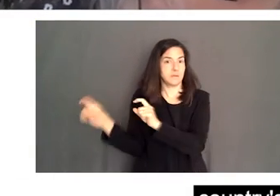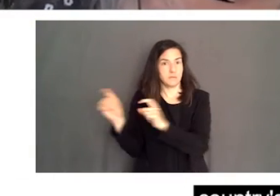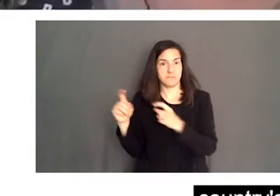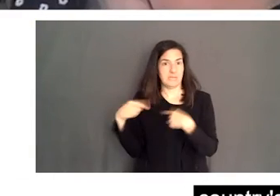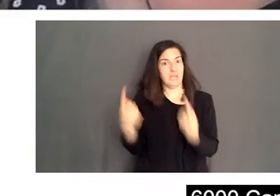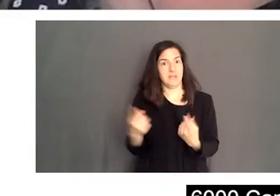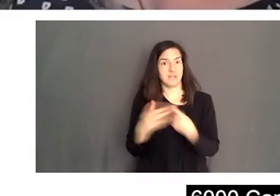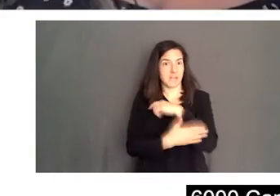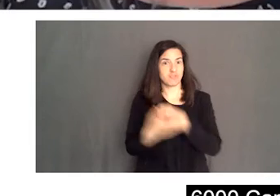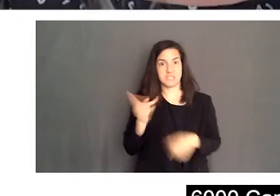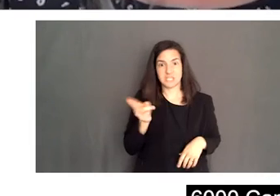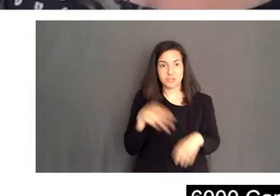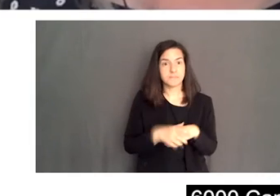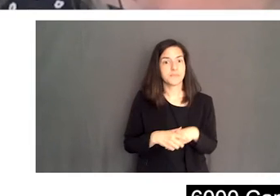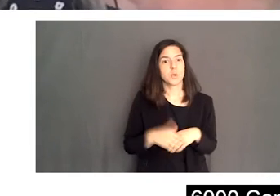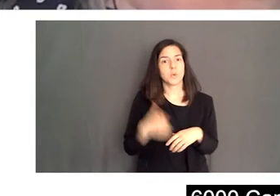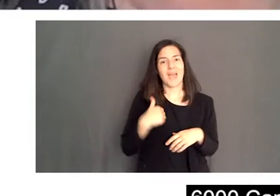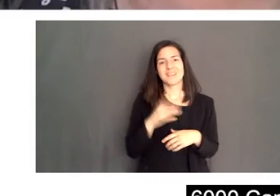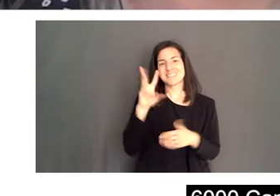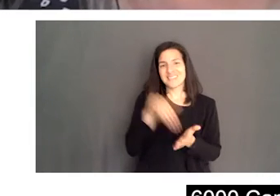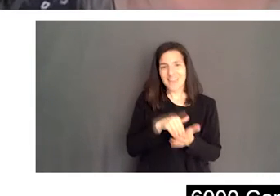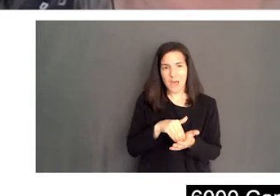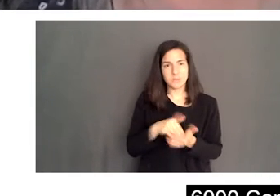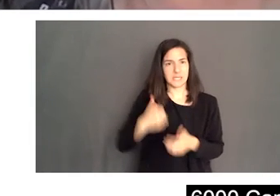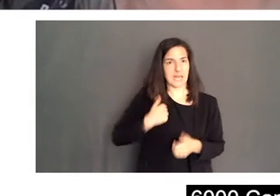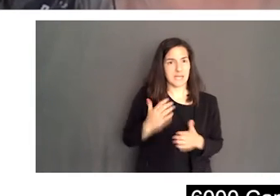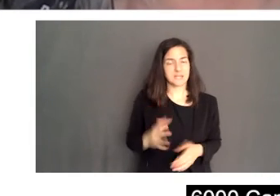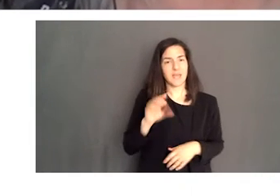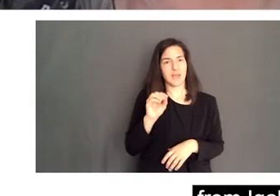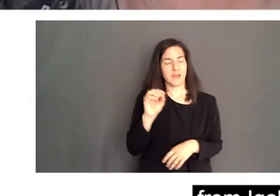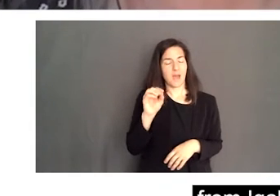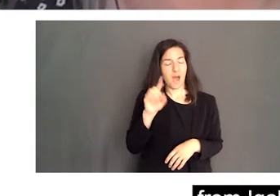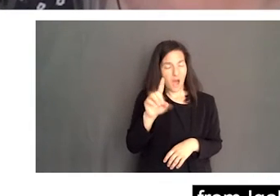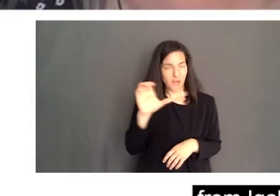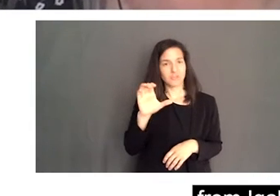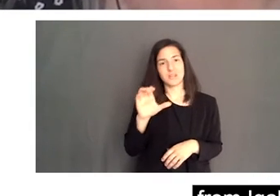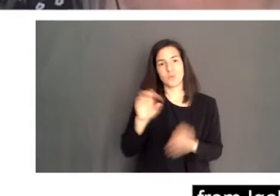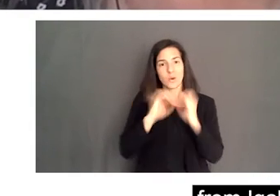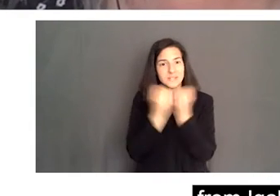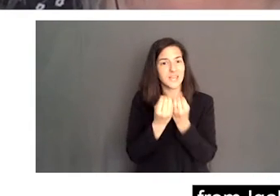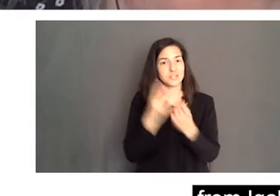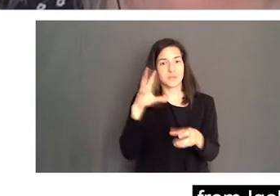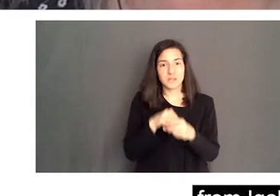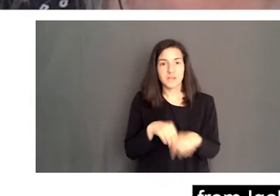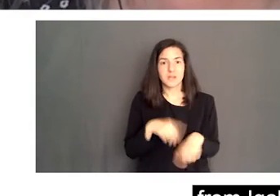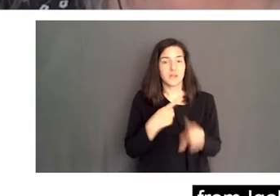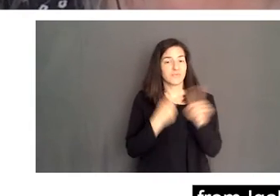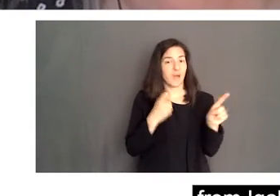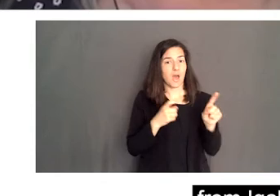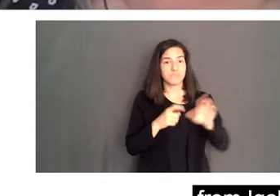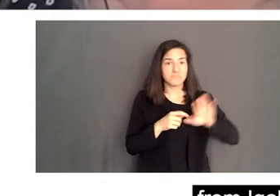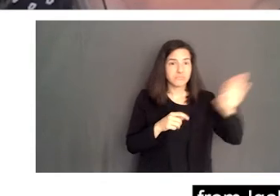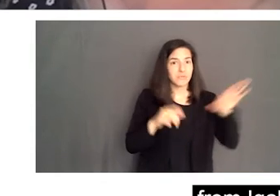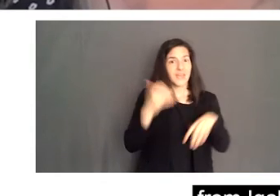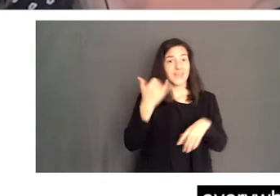We had more than 6,000 Canadians and 100 organizations participate from Iqaluit and Yellowknife and